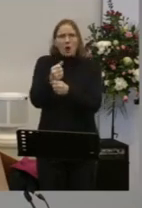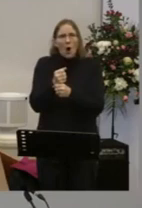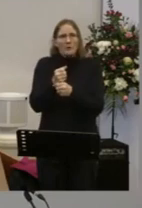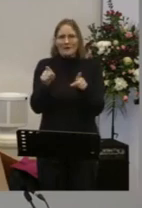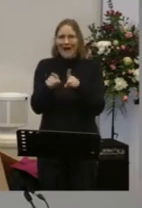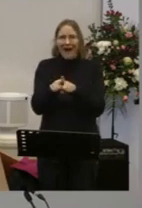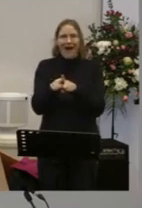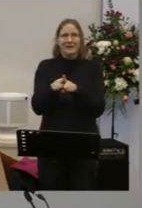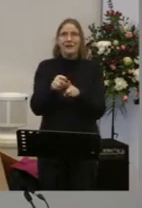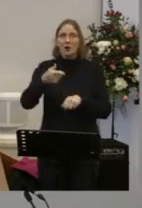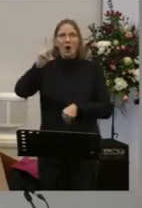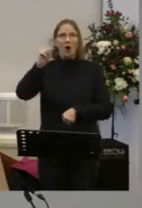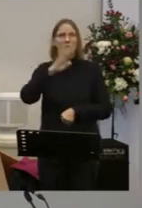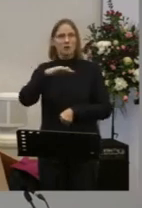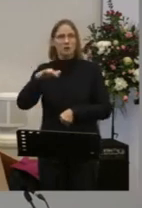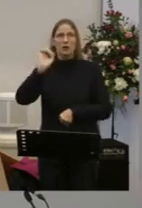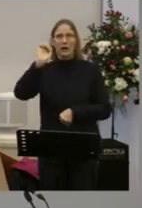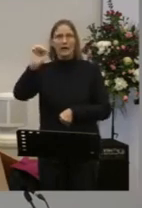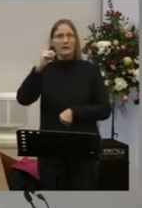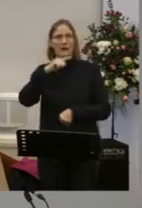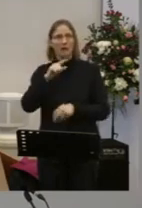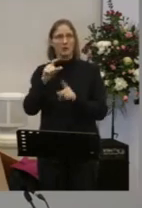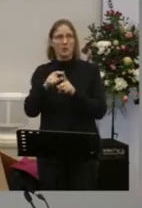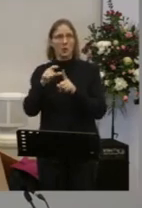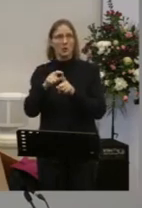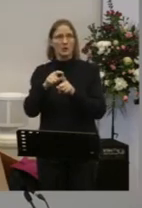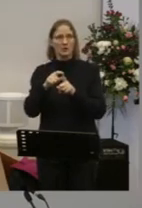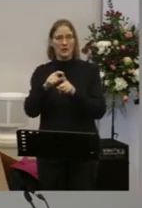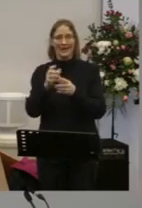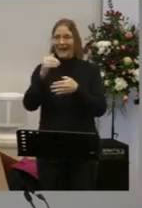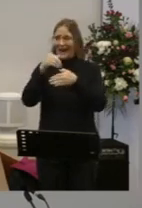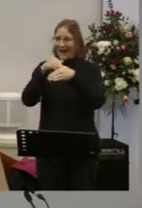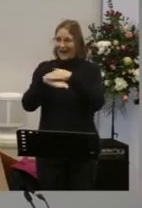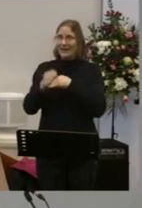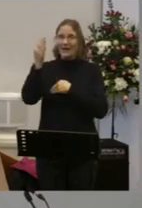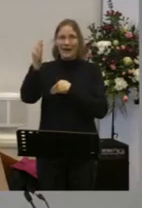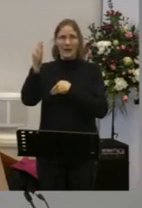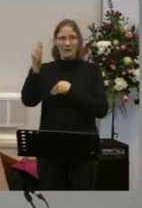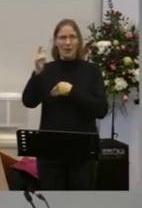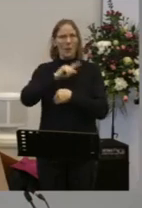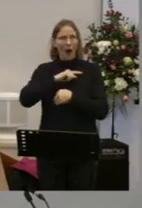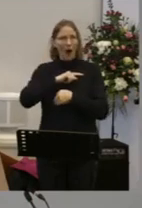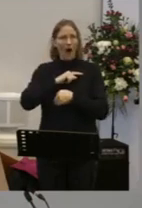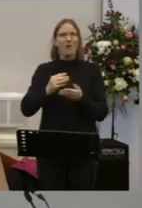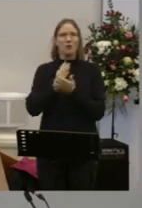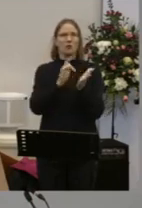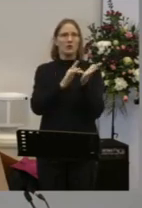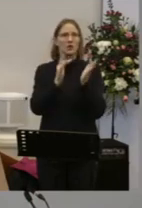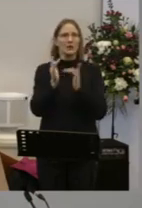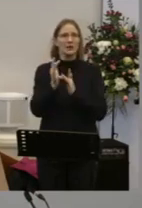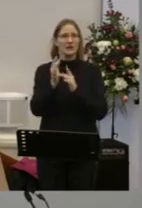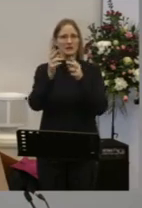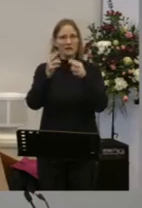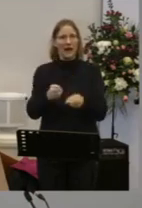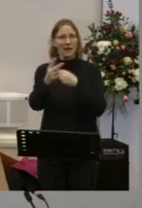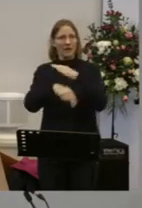Of being In Him As a result Of the forgiveness of sins That Jesus' sacrifice Offers us But there is one other thing about